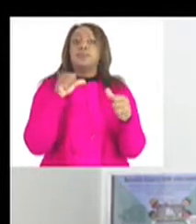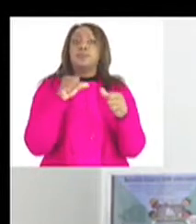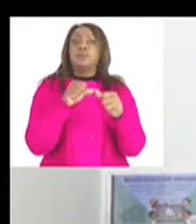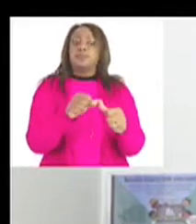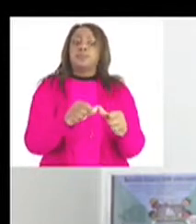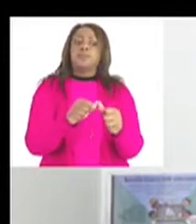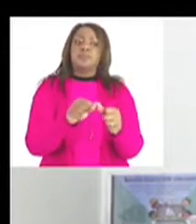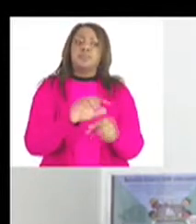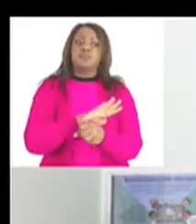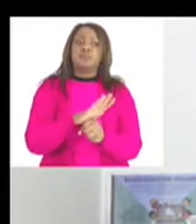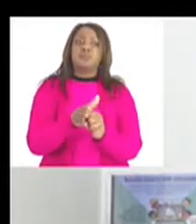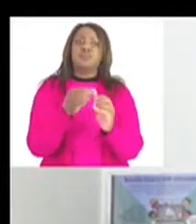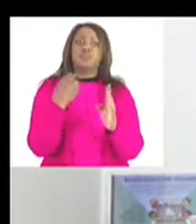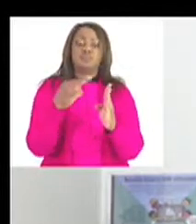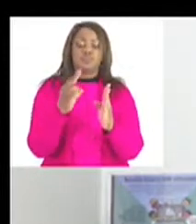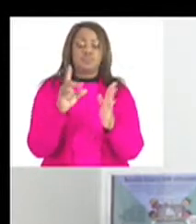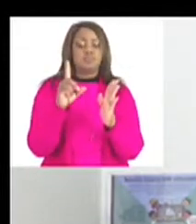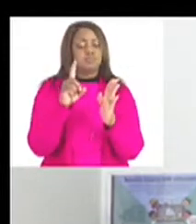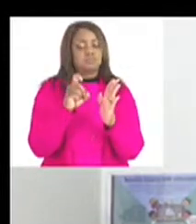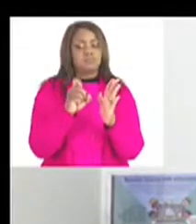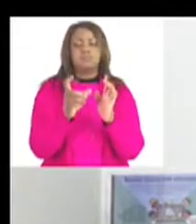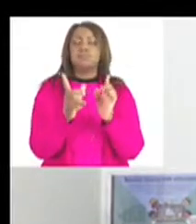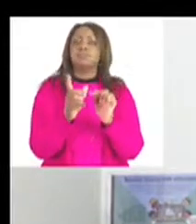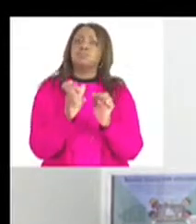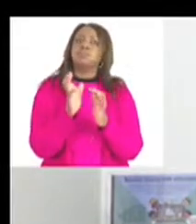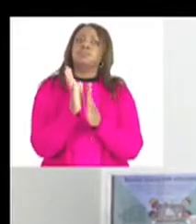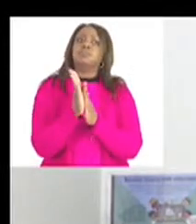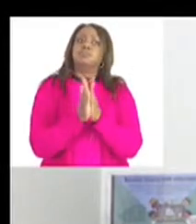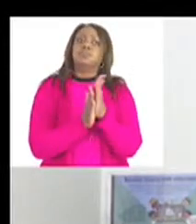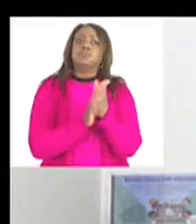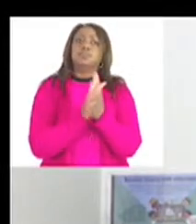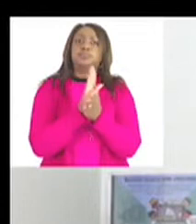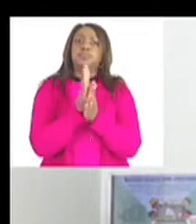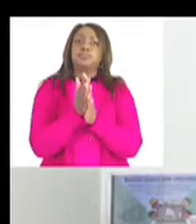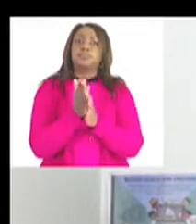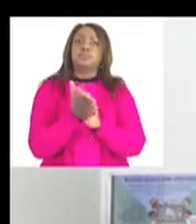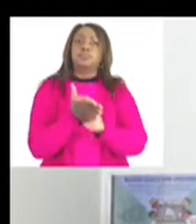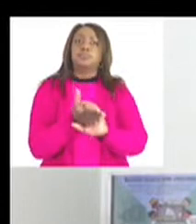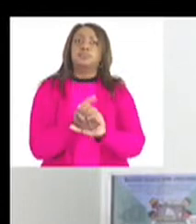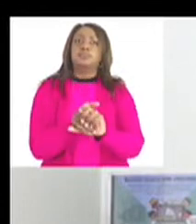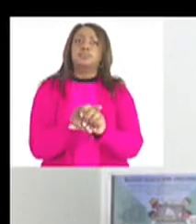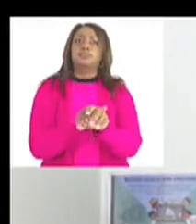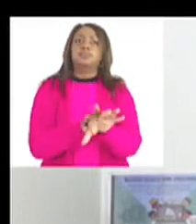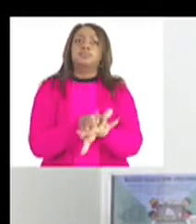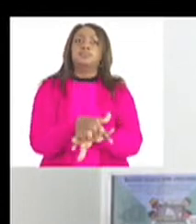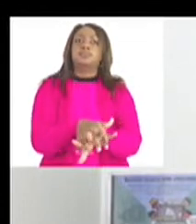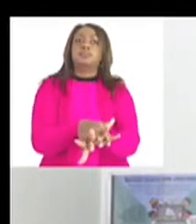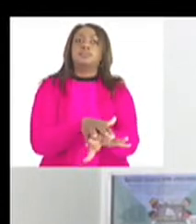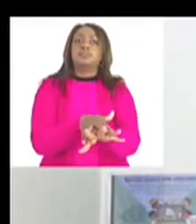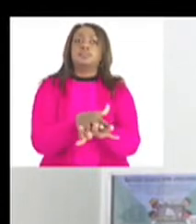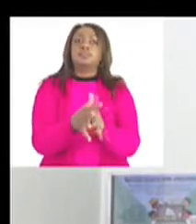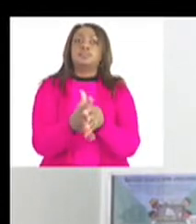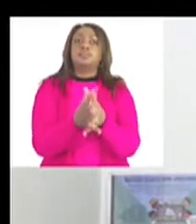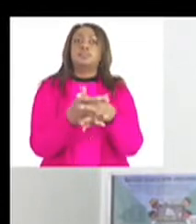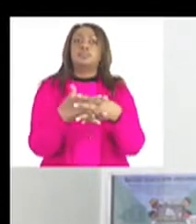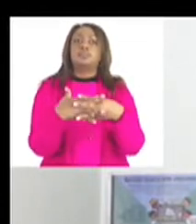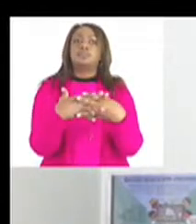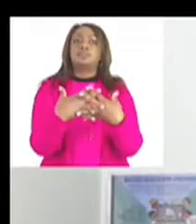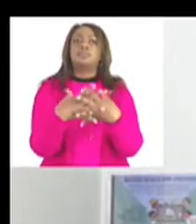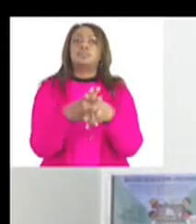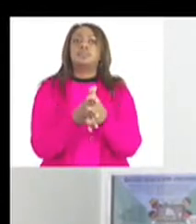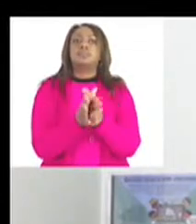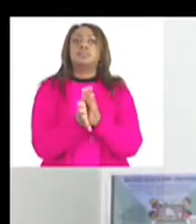you spray and then you wrap your hands nicely in and out between the fingers your